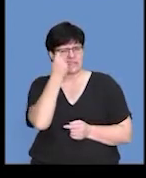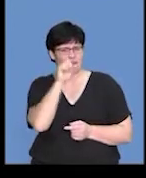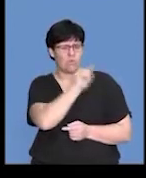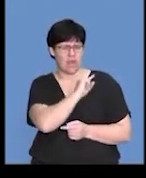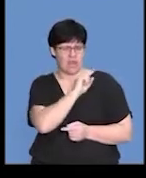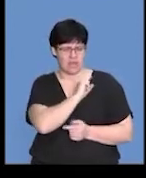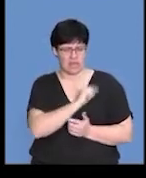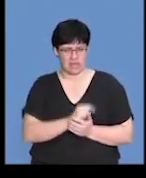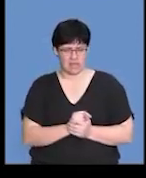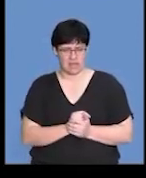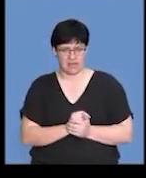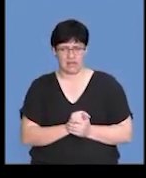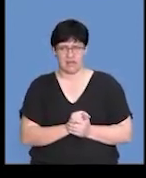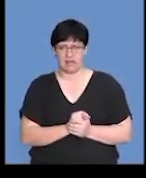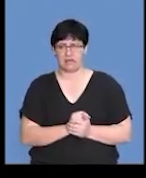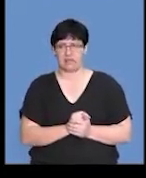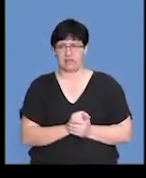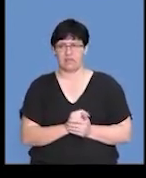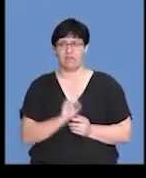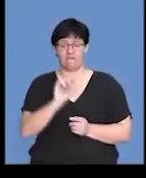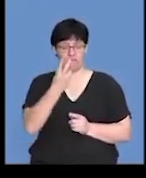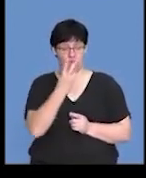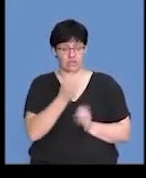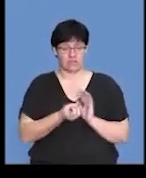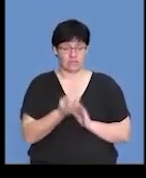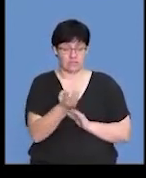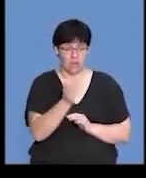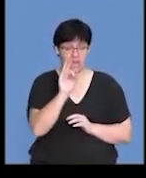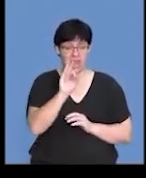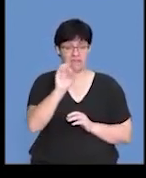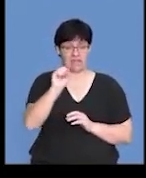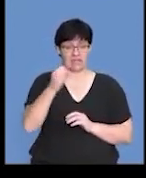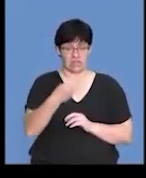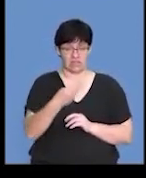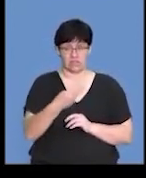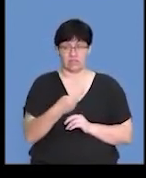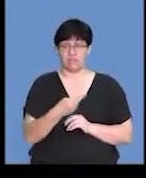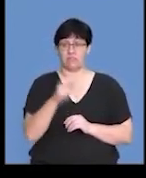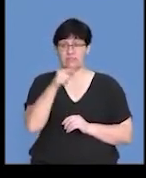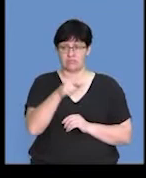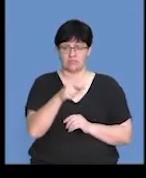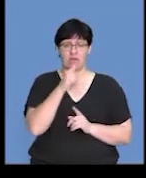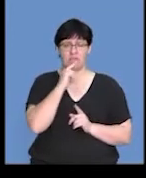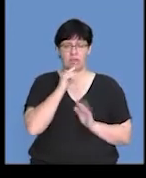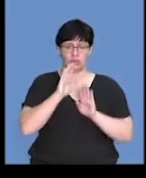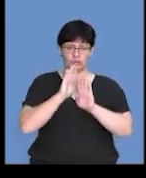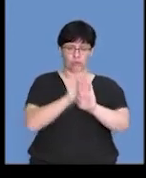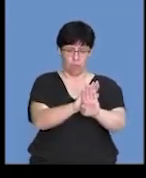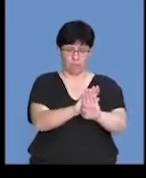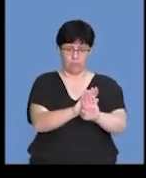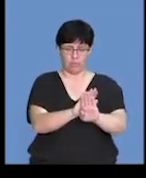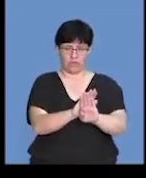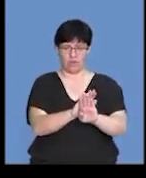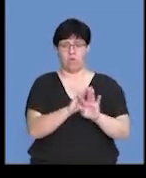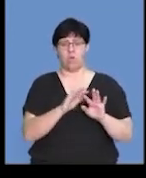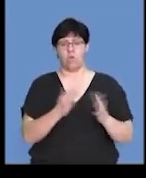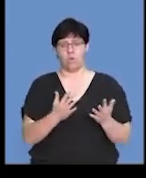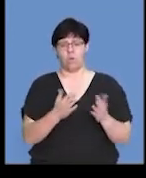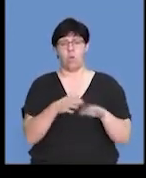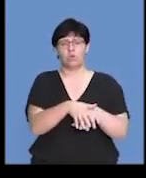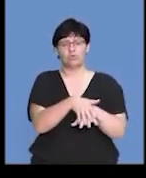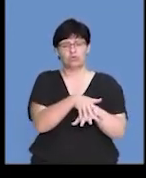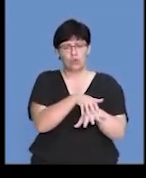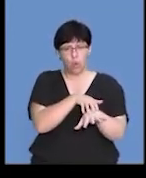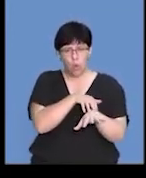question. The secretion of FSH, that's the first part. Inhibited means to stop or to